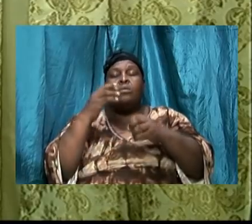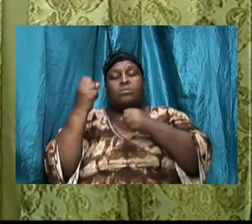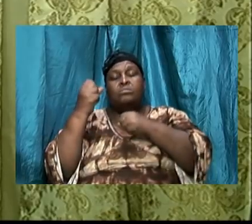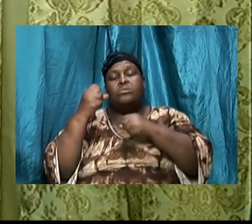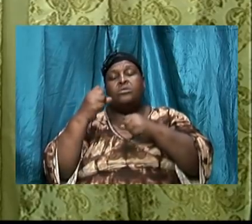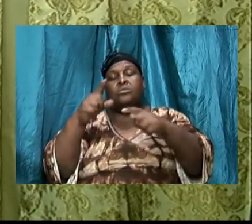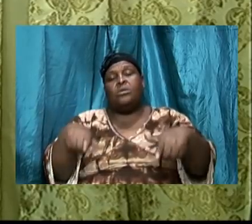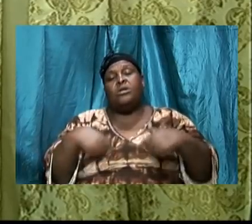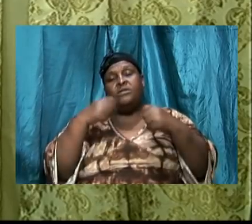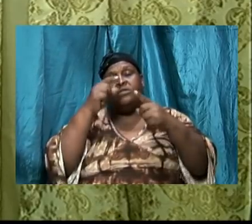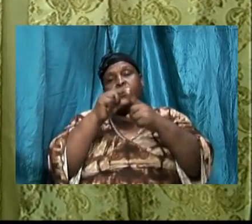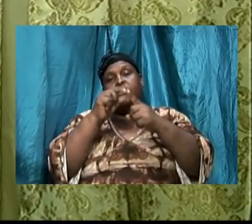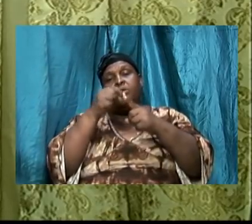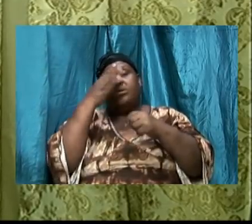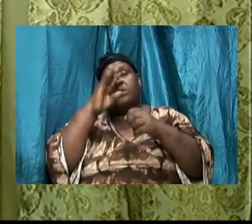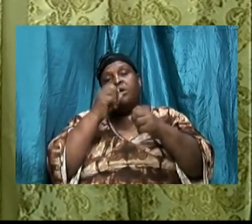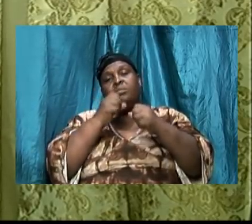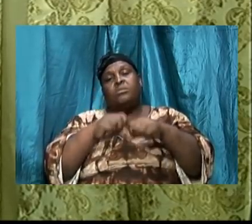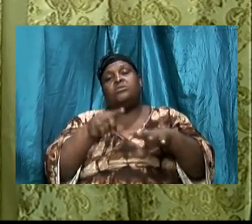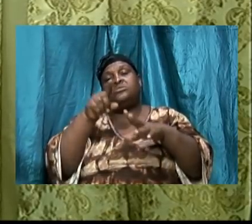Jesus name Amen